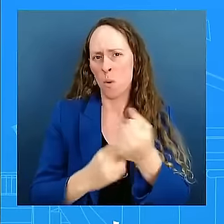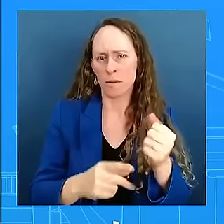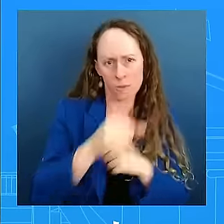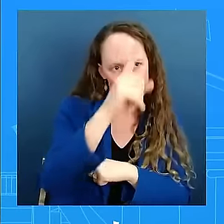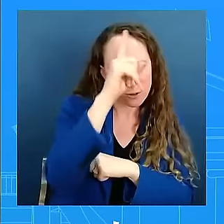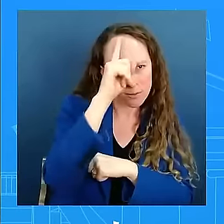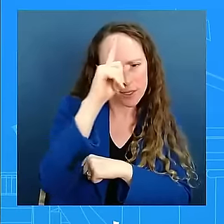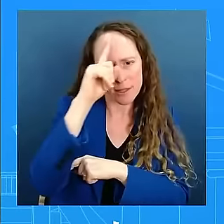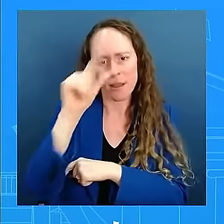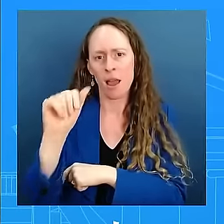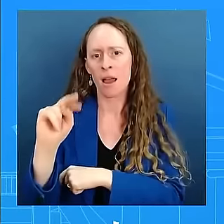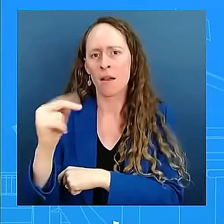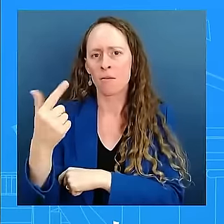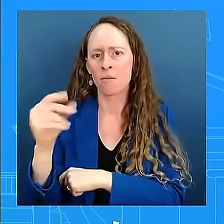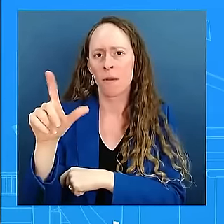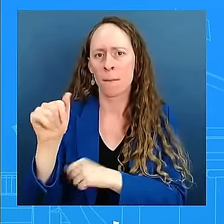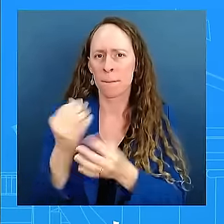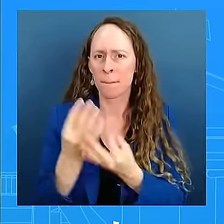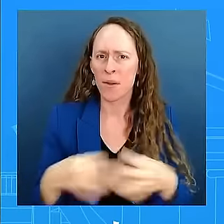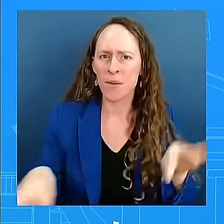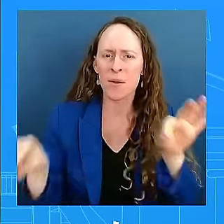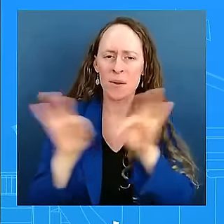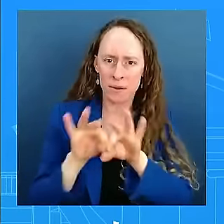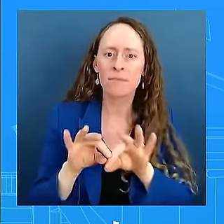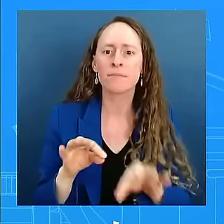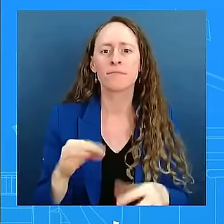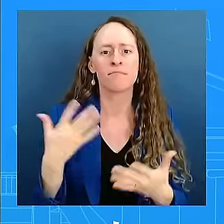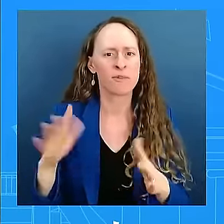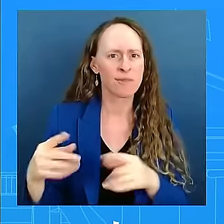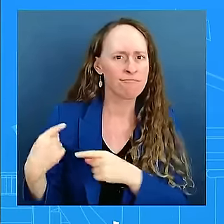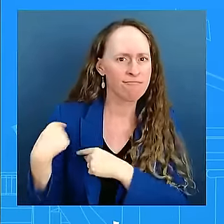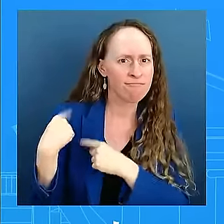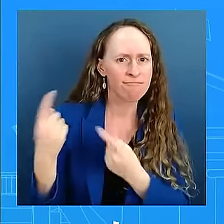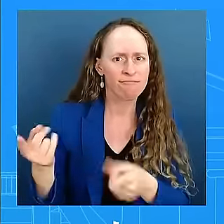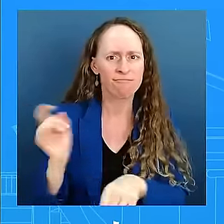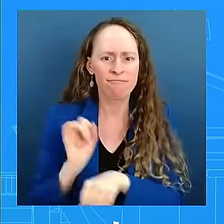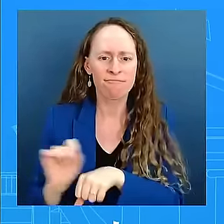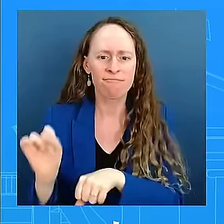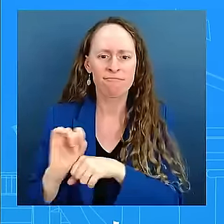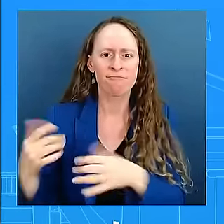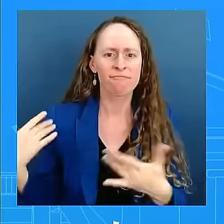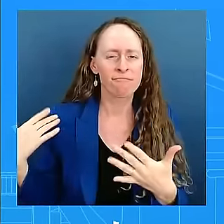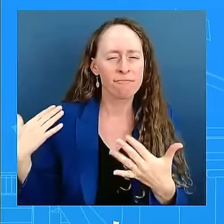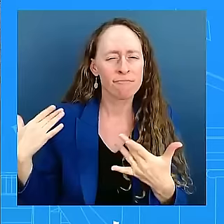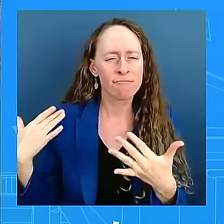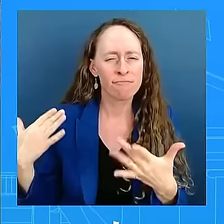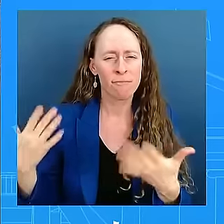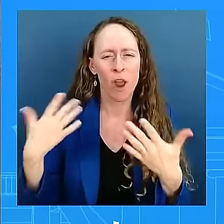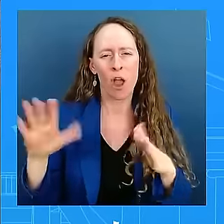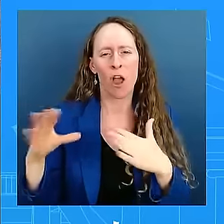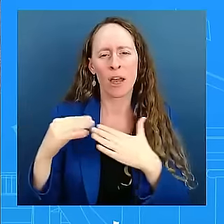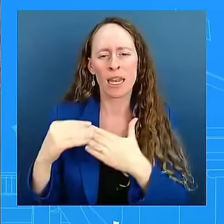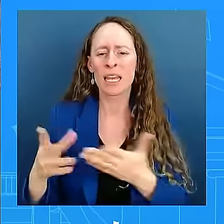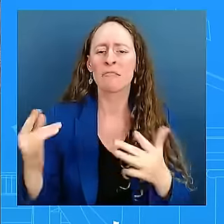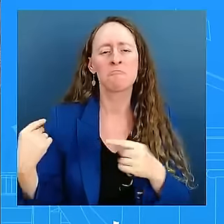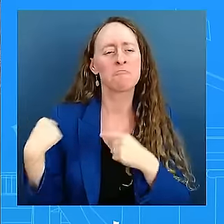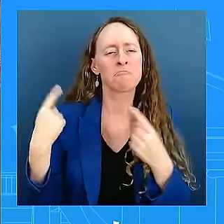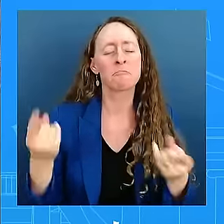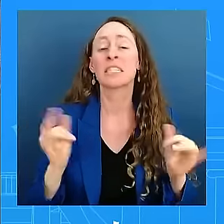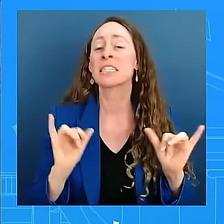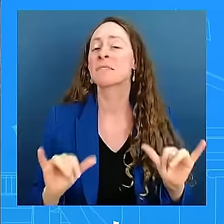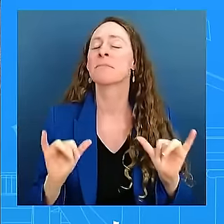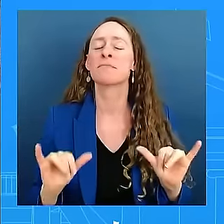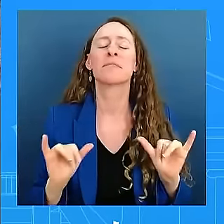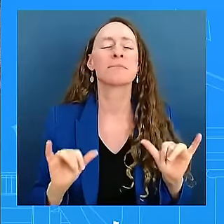three and a half years, if you look at his global leadership, and the President's very much looking forward to it. So let me put it this way. sure. He could have taken these trips